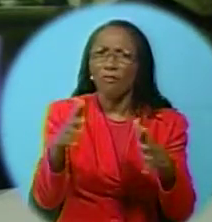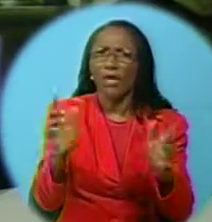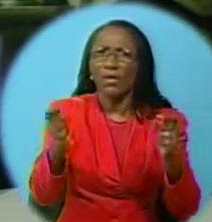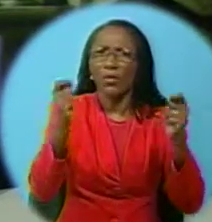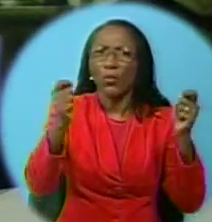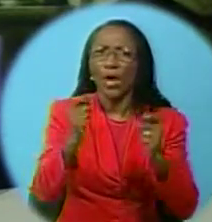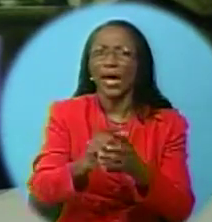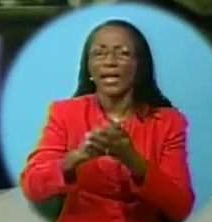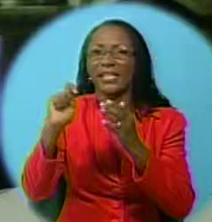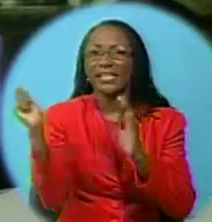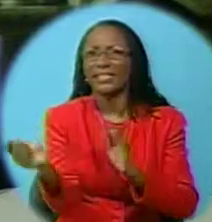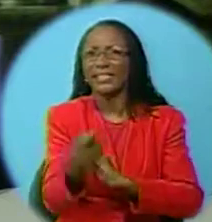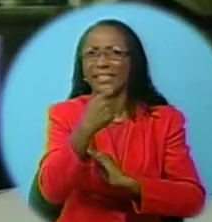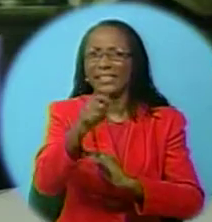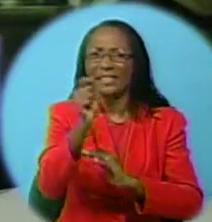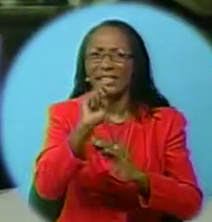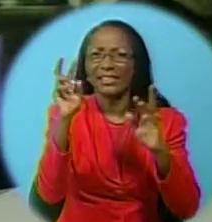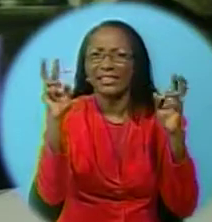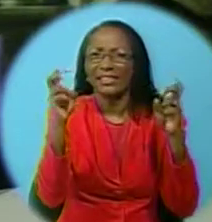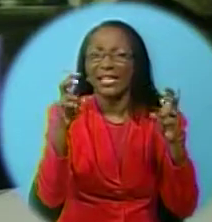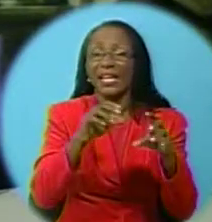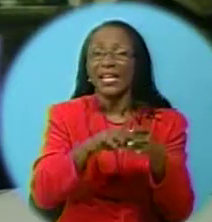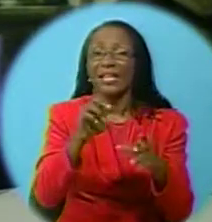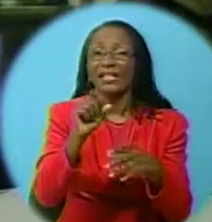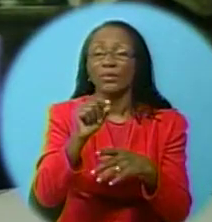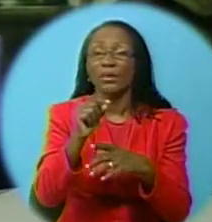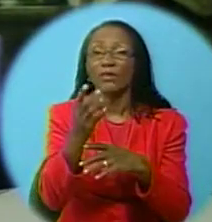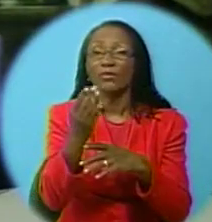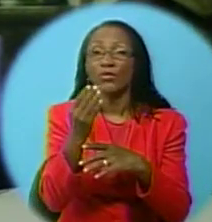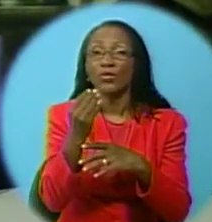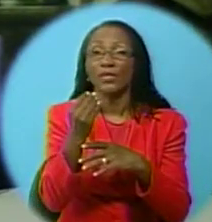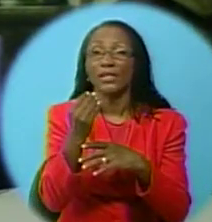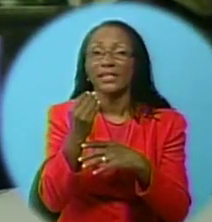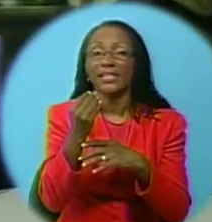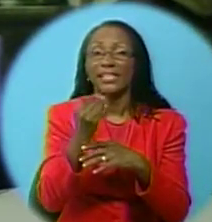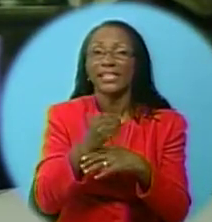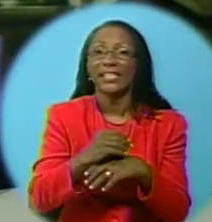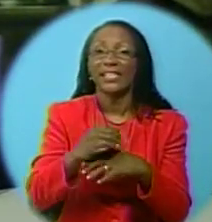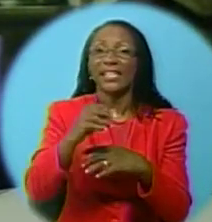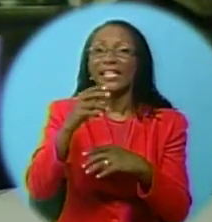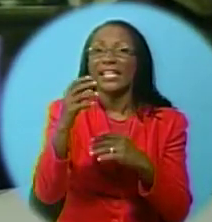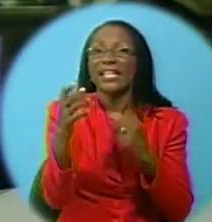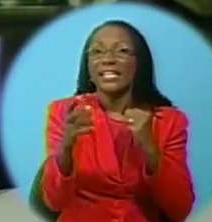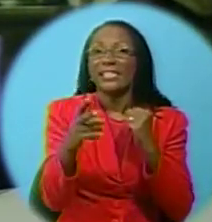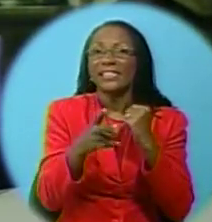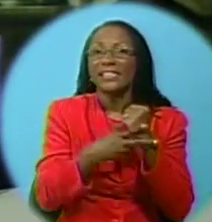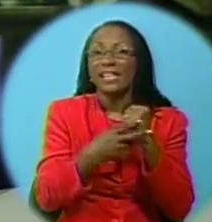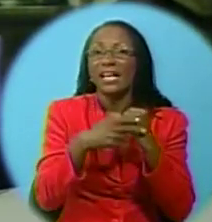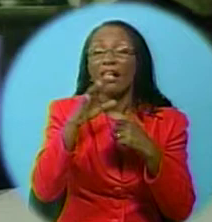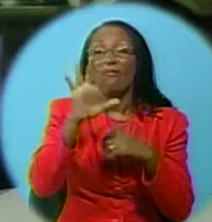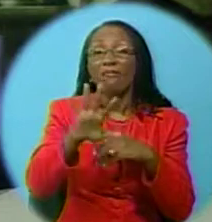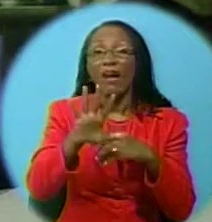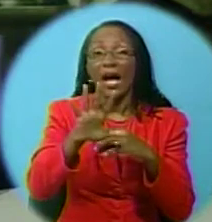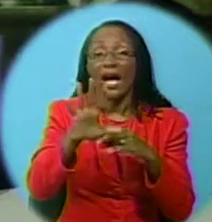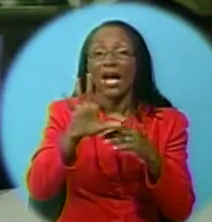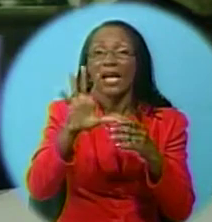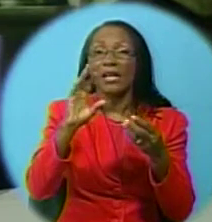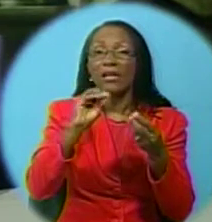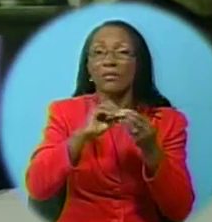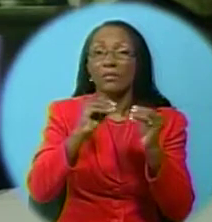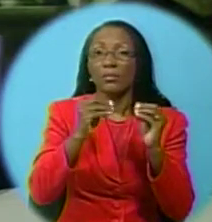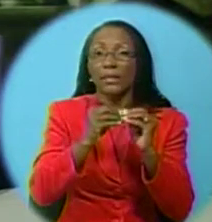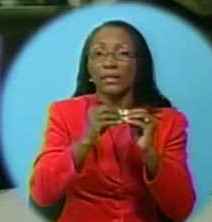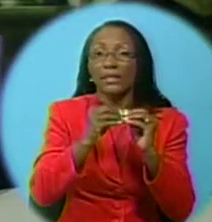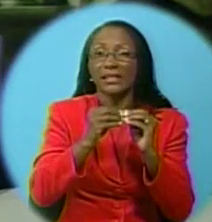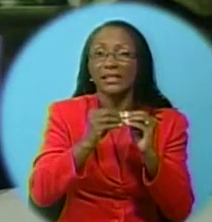Murray, who actually hadn't won a tournament since Wimbledon last year, had to save five match points against Tommy Roberto to win the Shenzhen